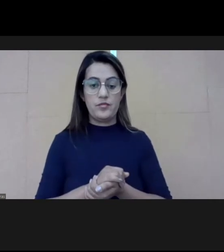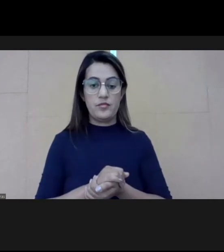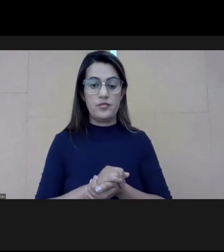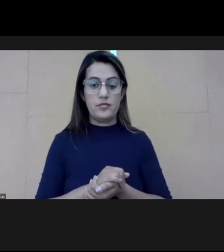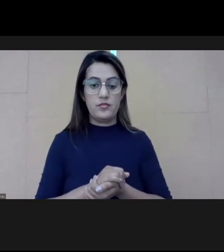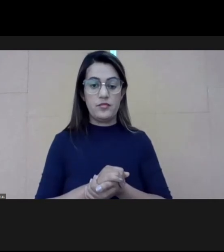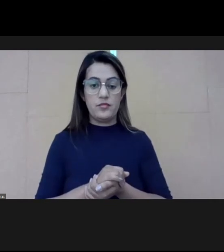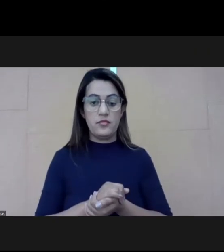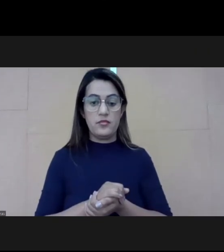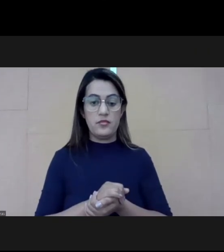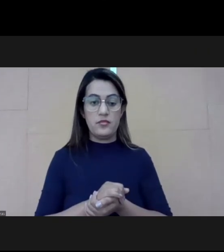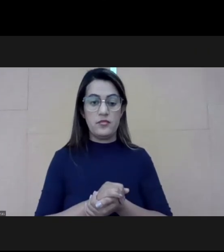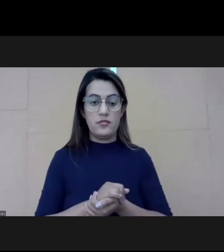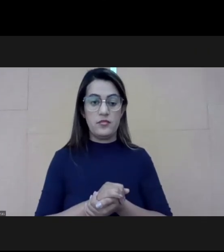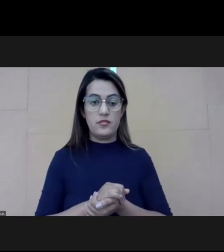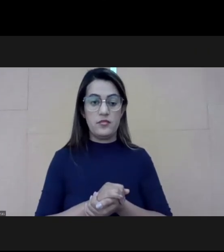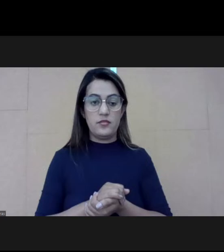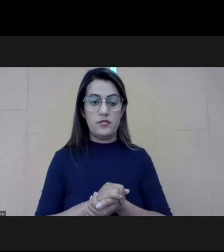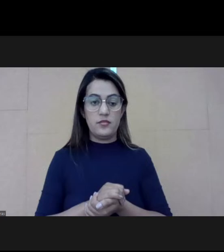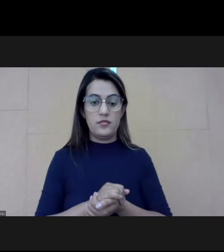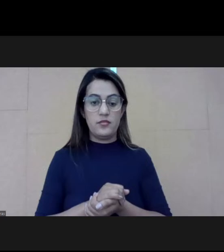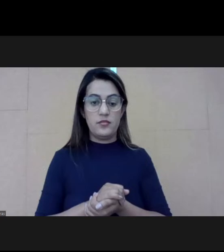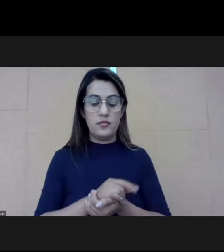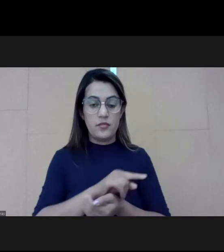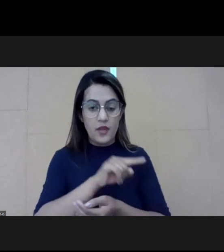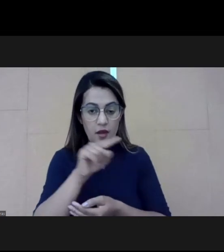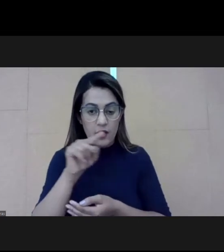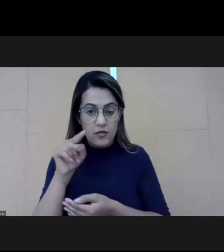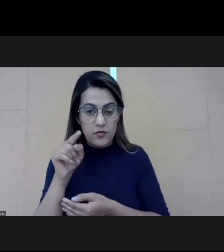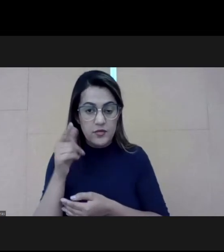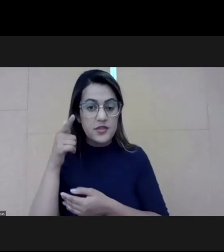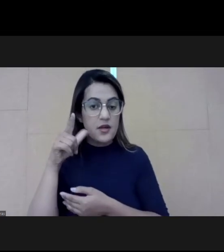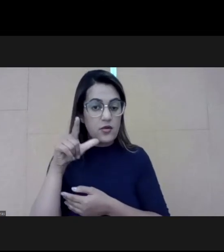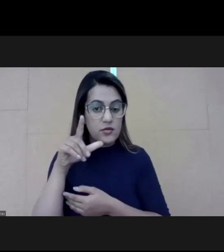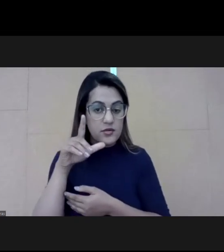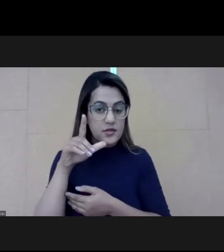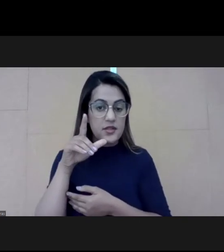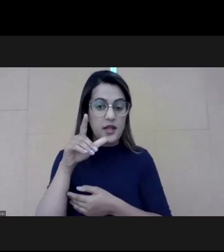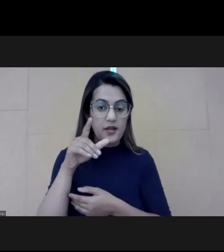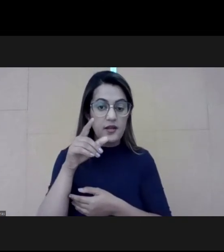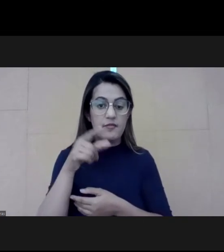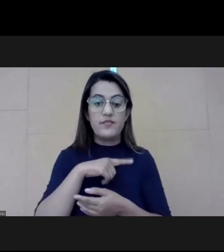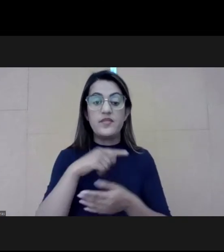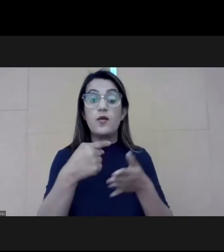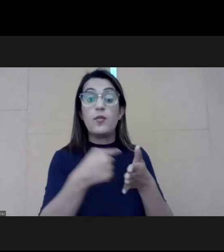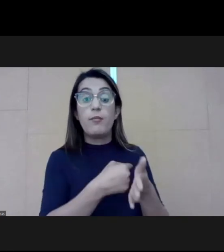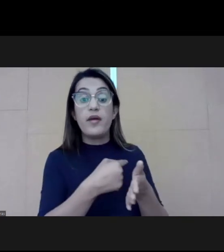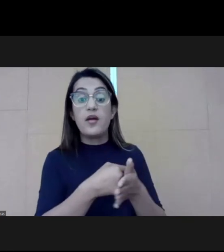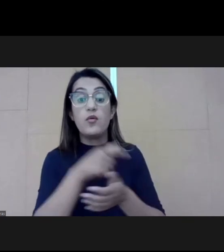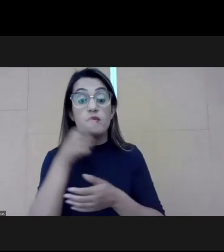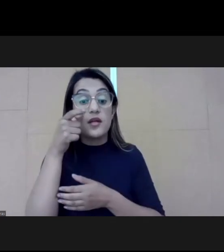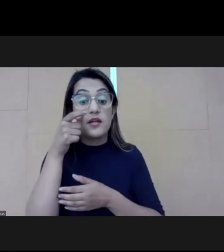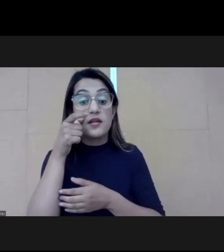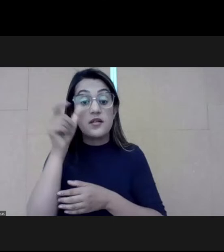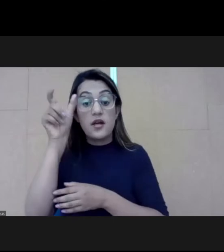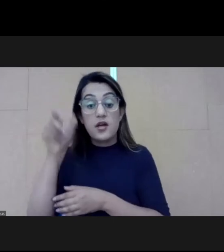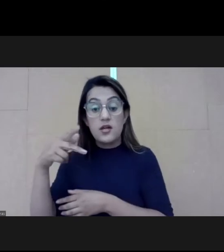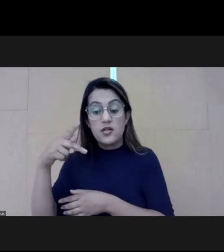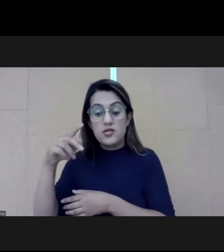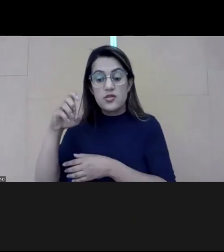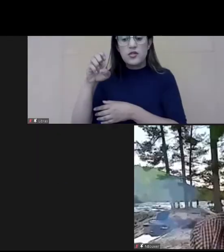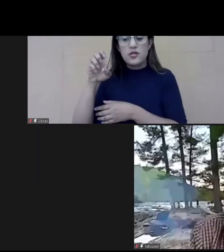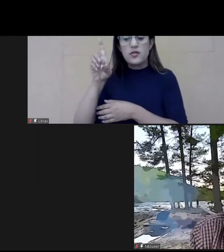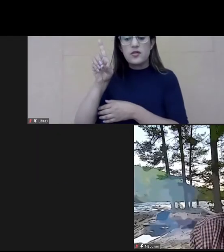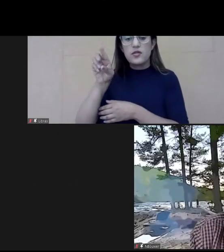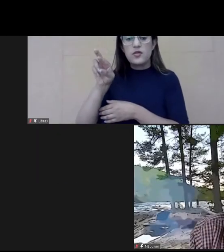There's a question over here that's a very interesting question from Pedro Anibal Drago from Brazil.